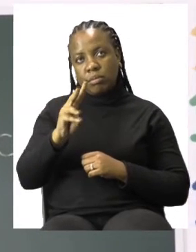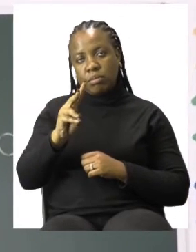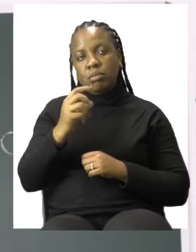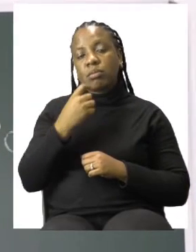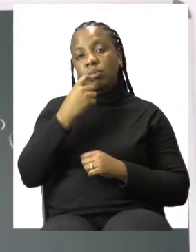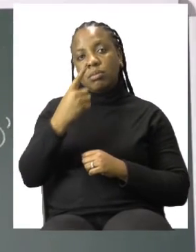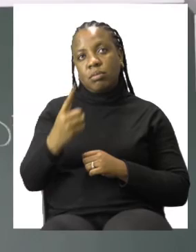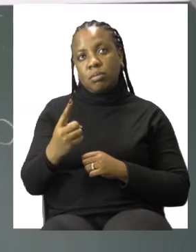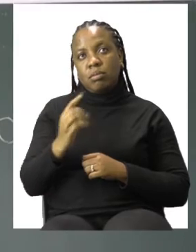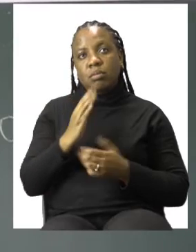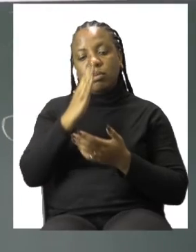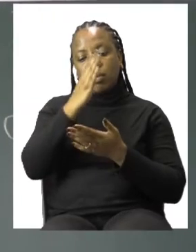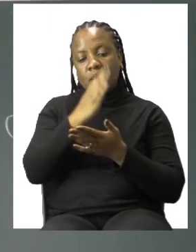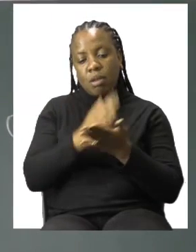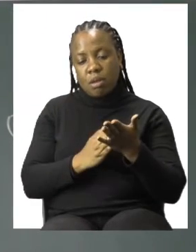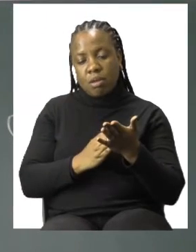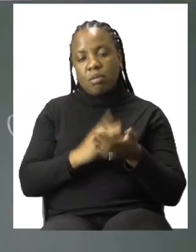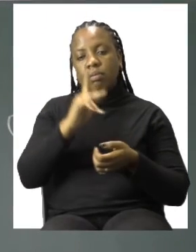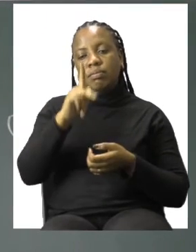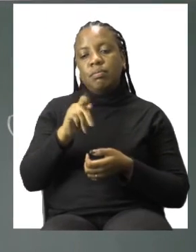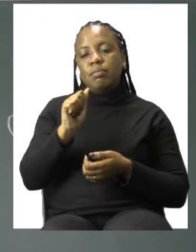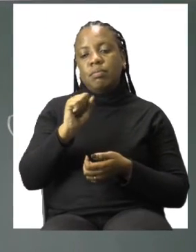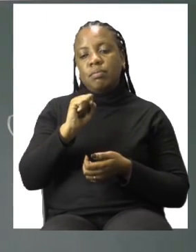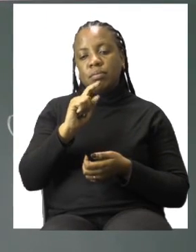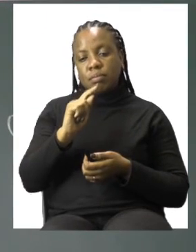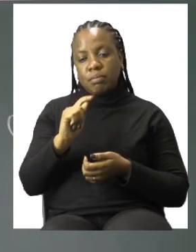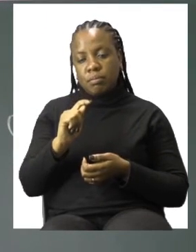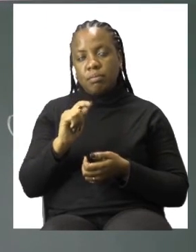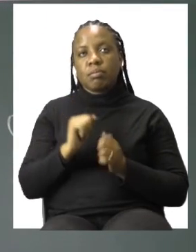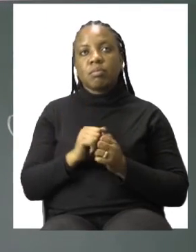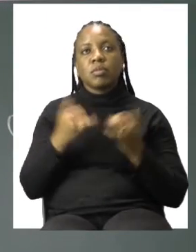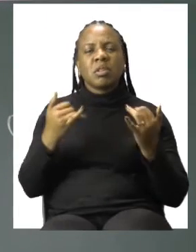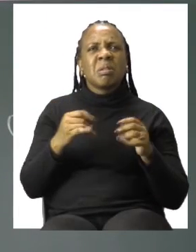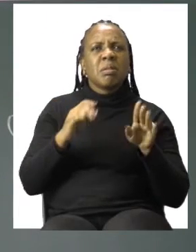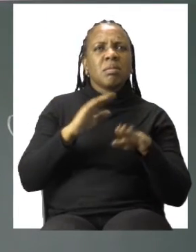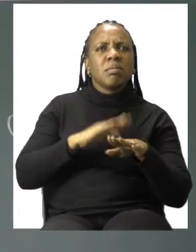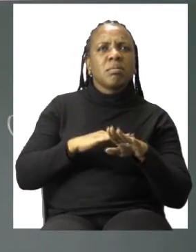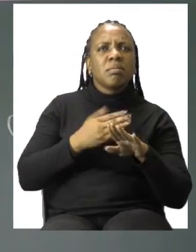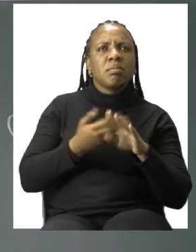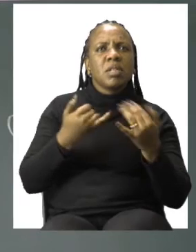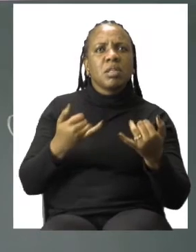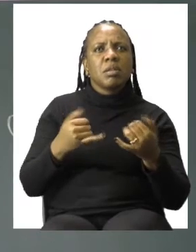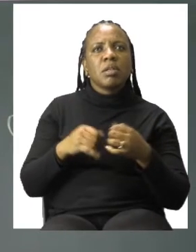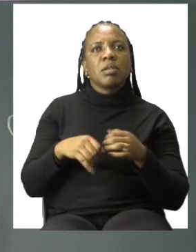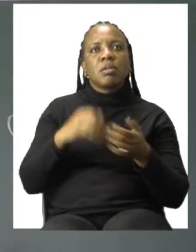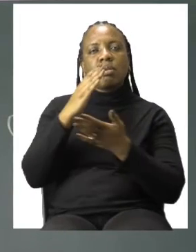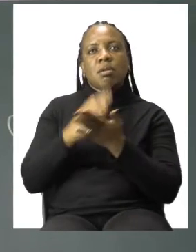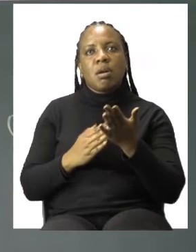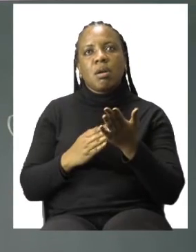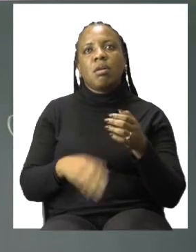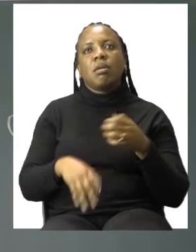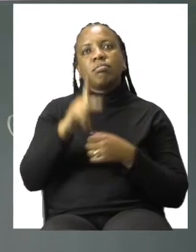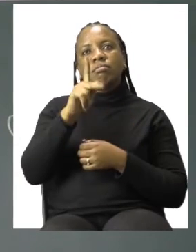half past 3. Now this is different from when it is on o'clock